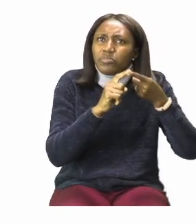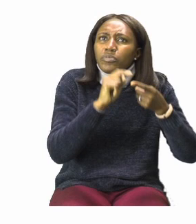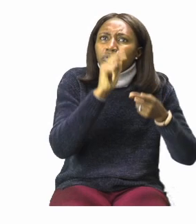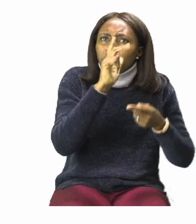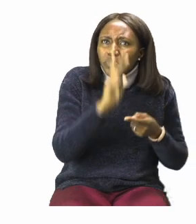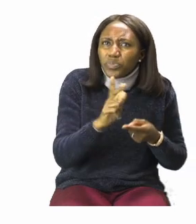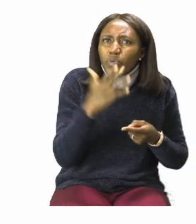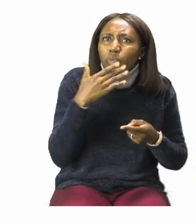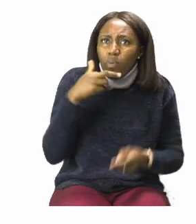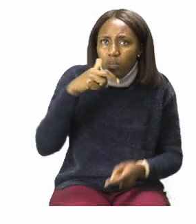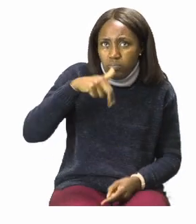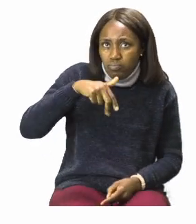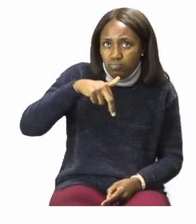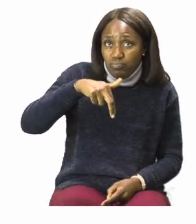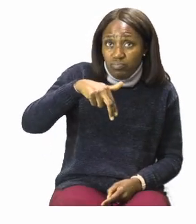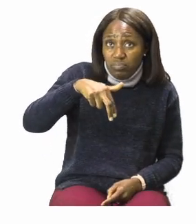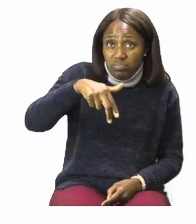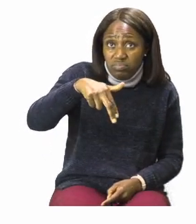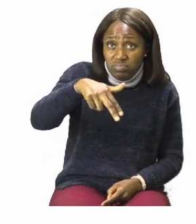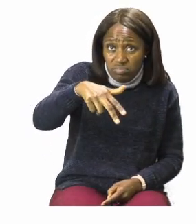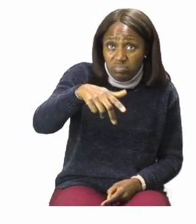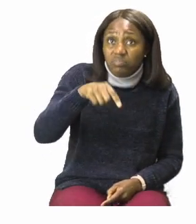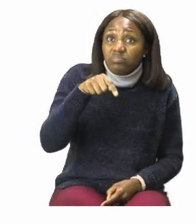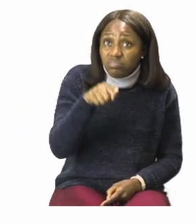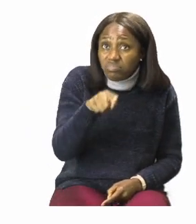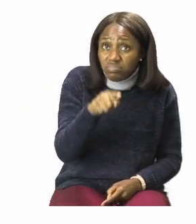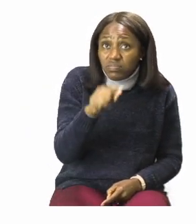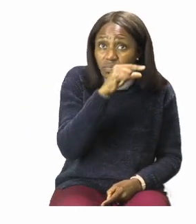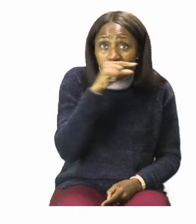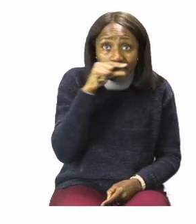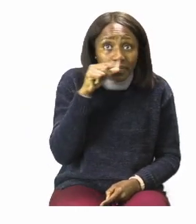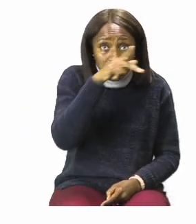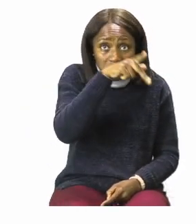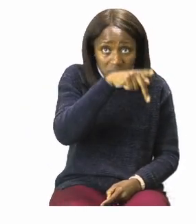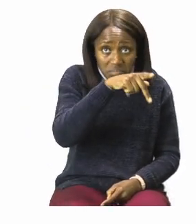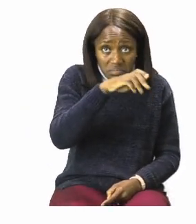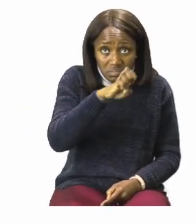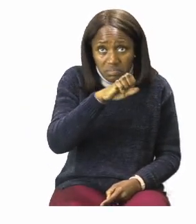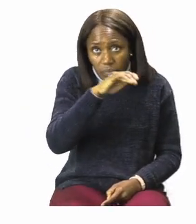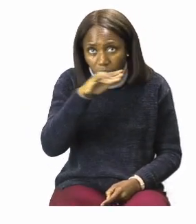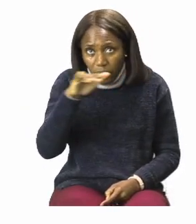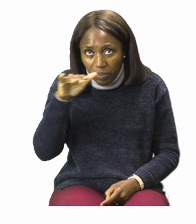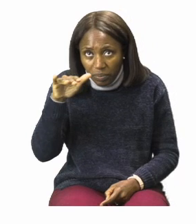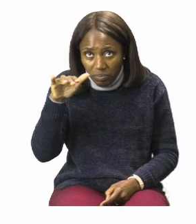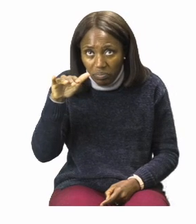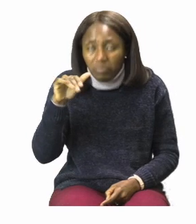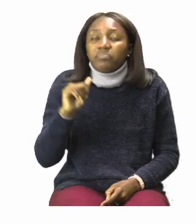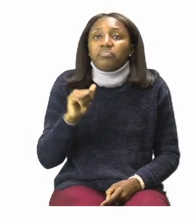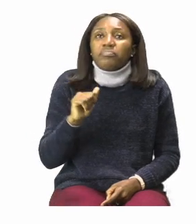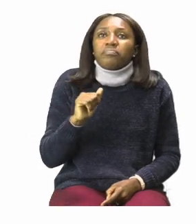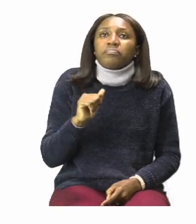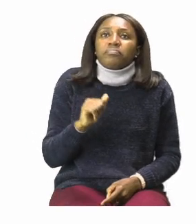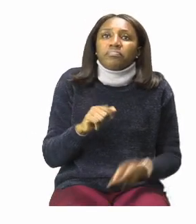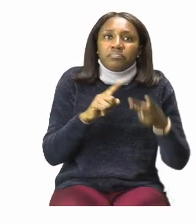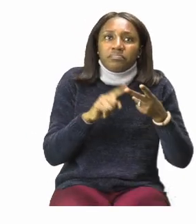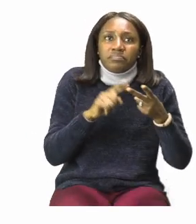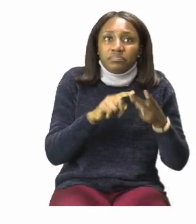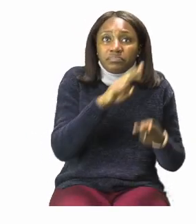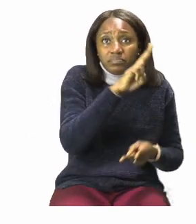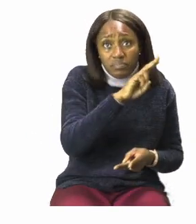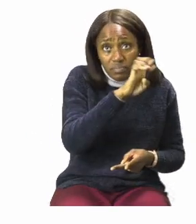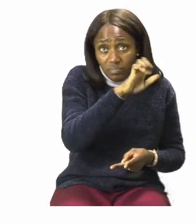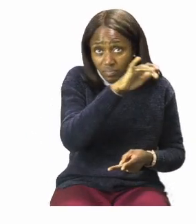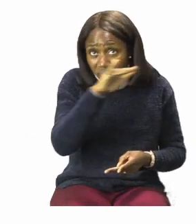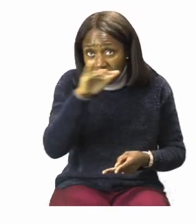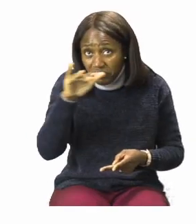by foot. They are walking from one place to another. A vehicle can